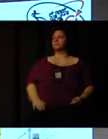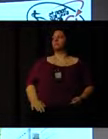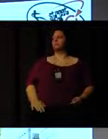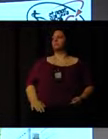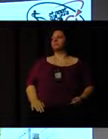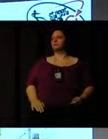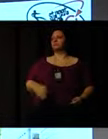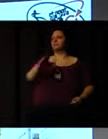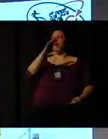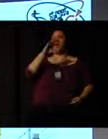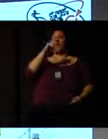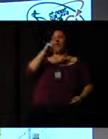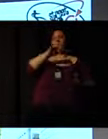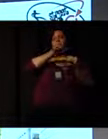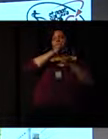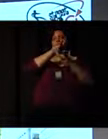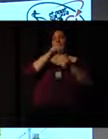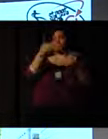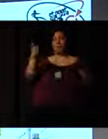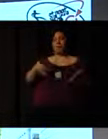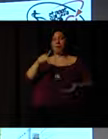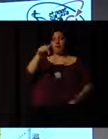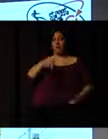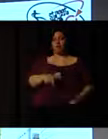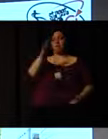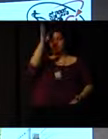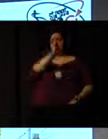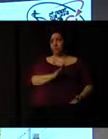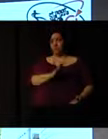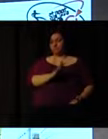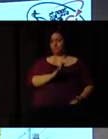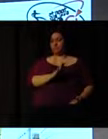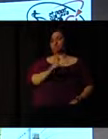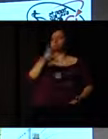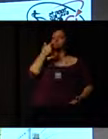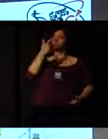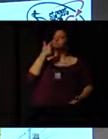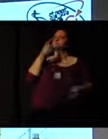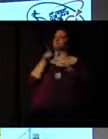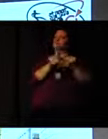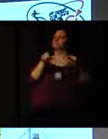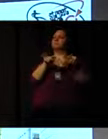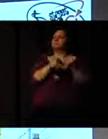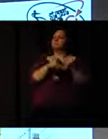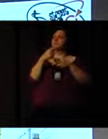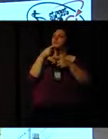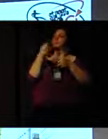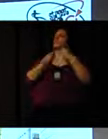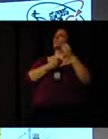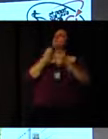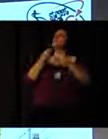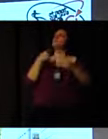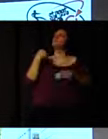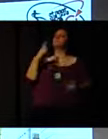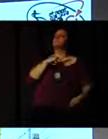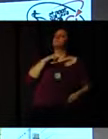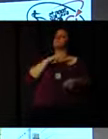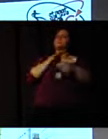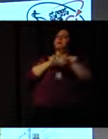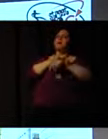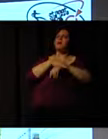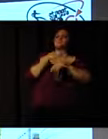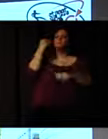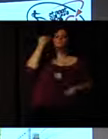grab hold of those experiences. I'm going to talk a little bit about how we made sure the experiences, our